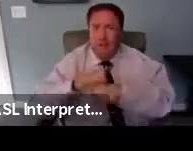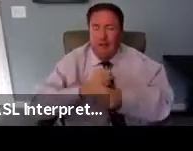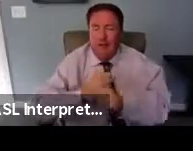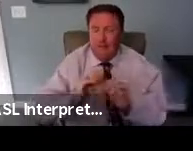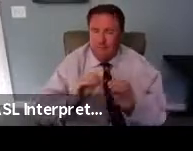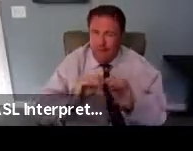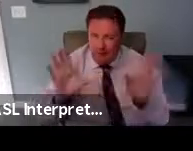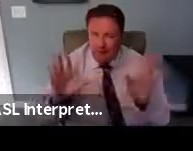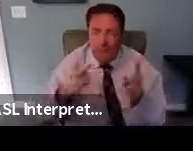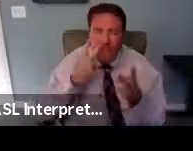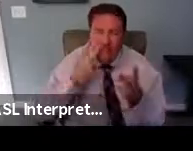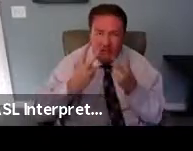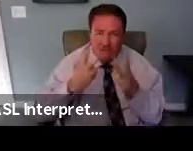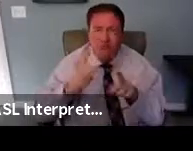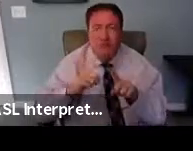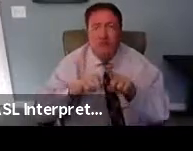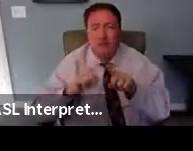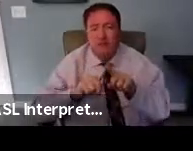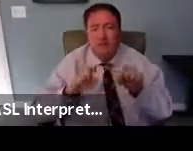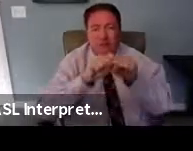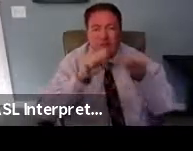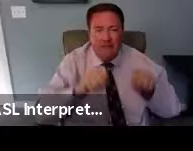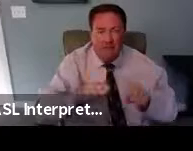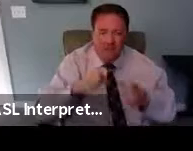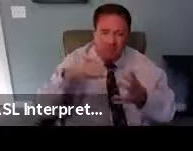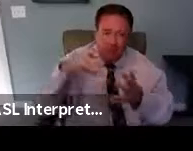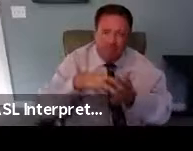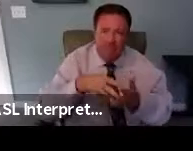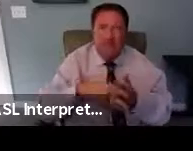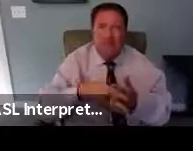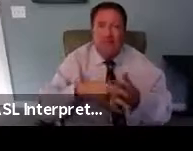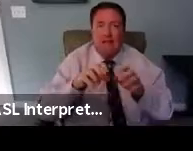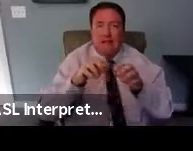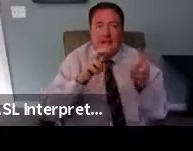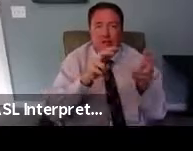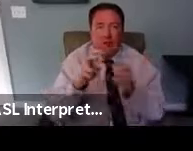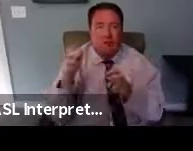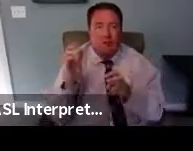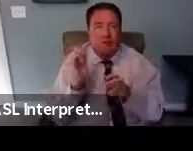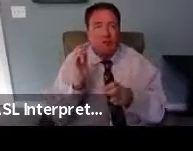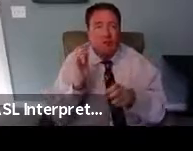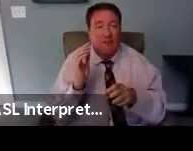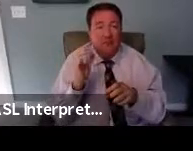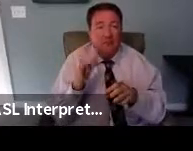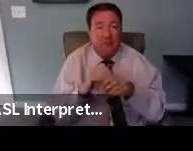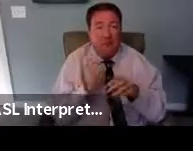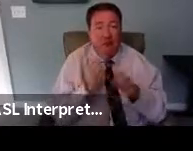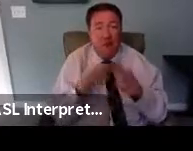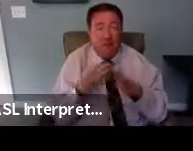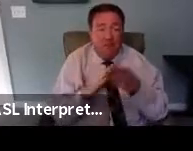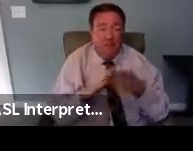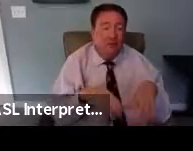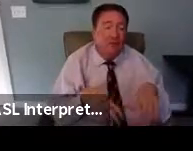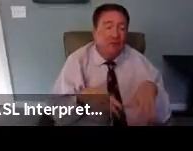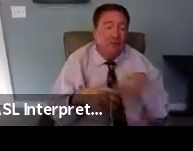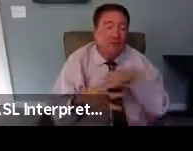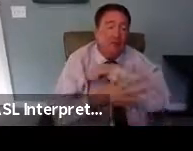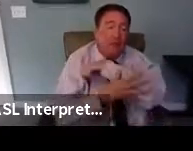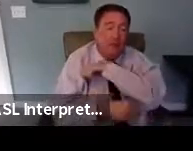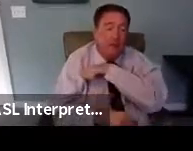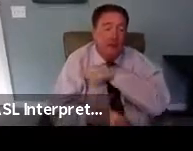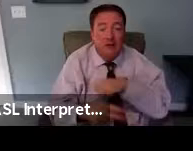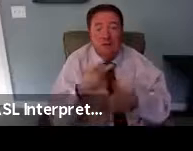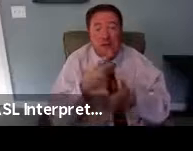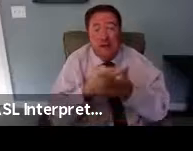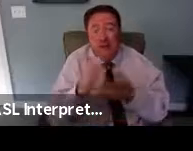issues faced by our communities. Food and housing instability, poverty, failing educational systems,